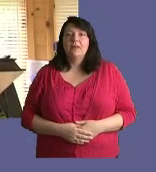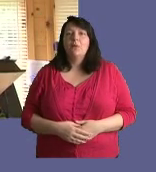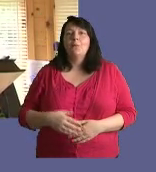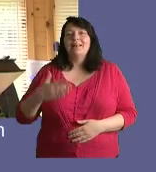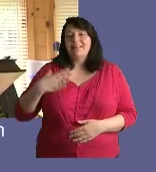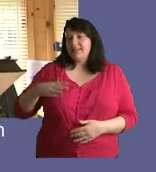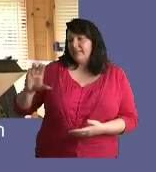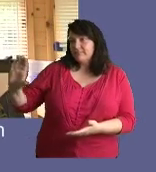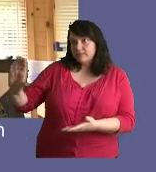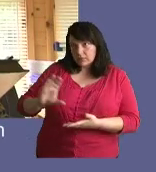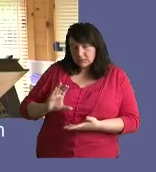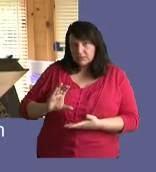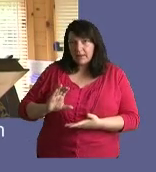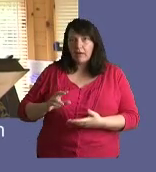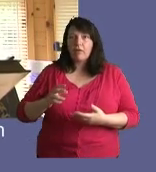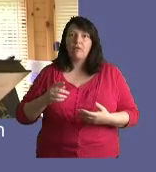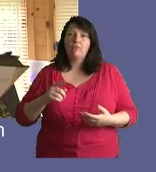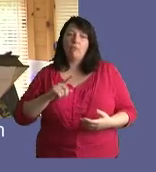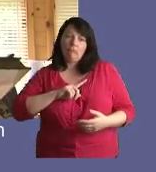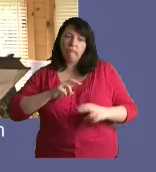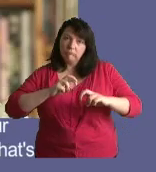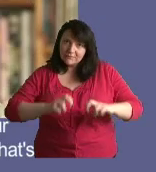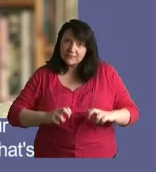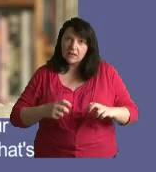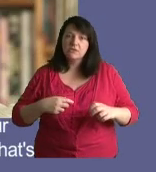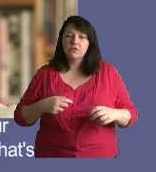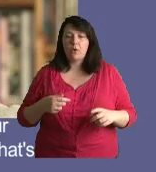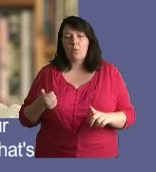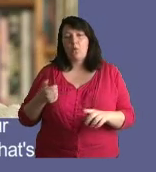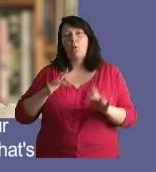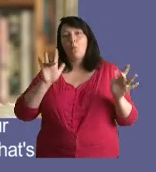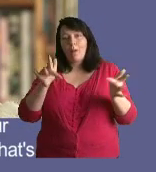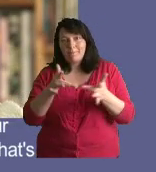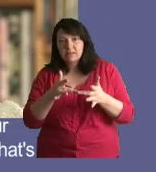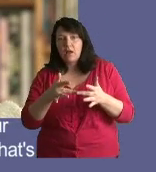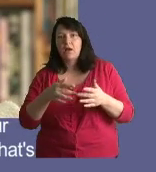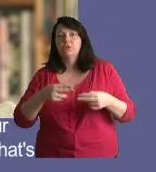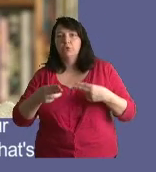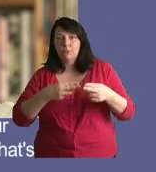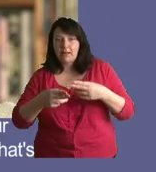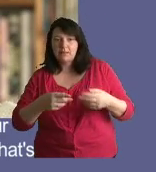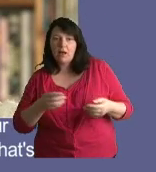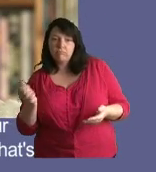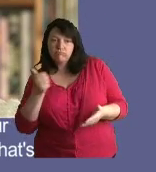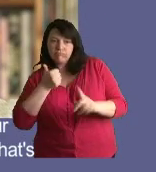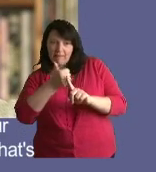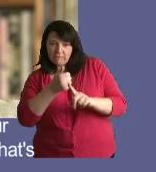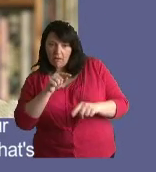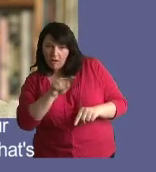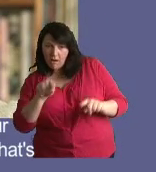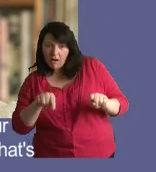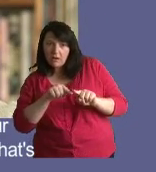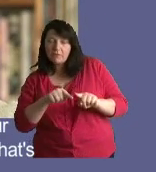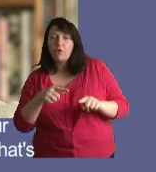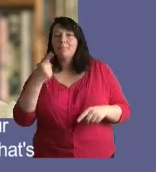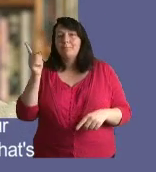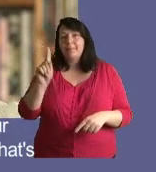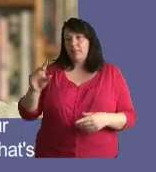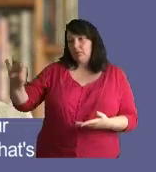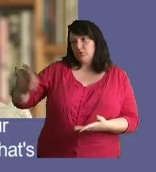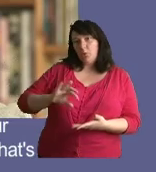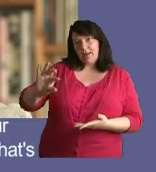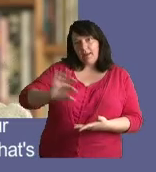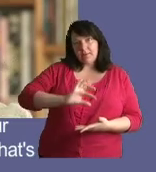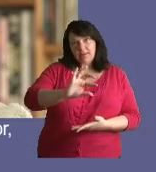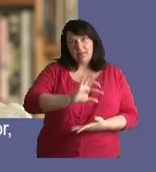we needed to get funding for the research and so we advertised on the website and in our newsletter for people to donate